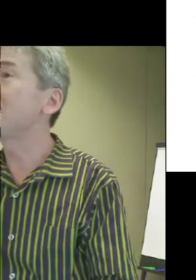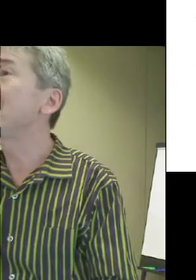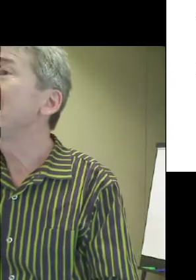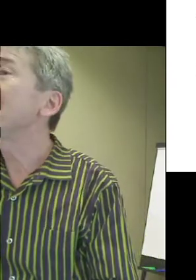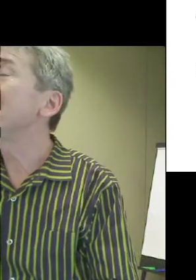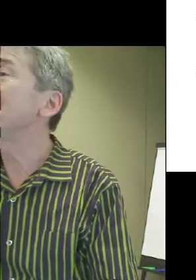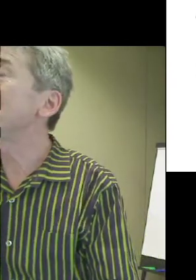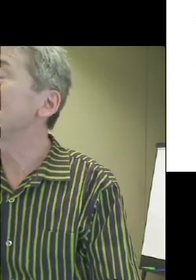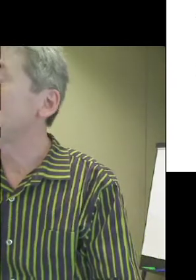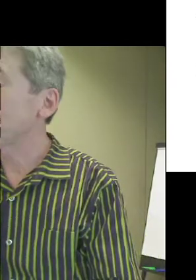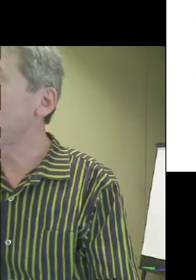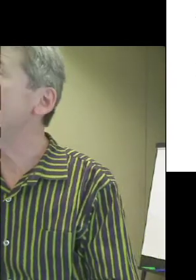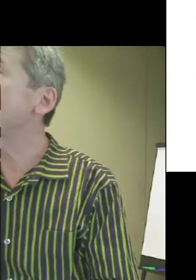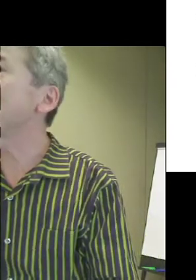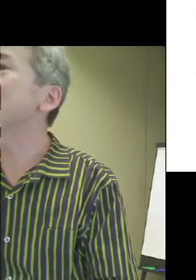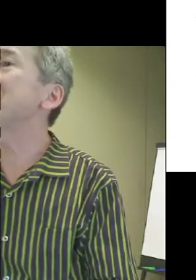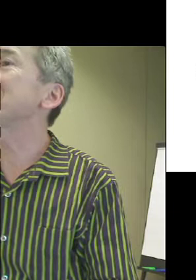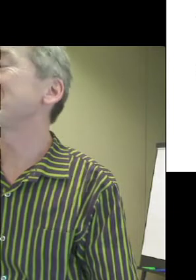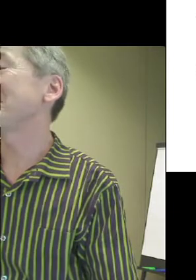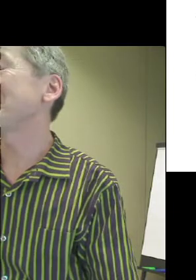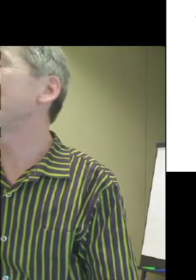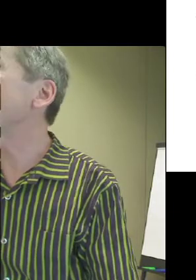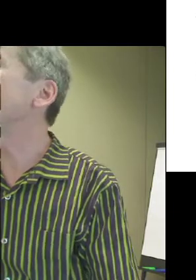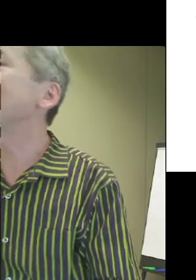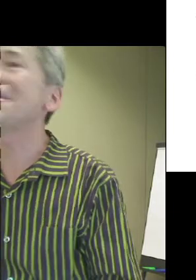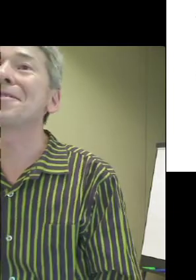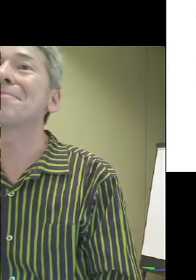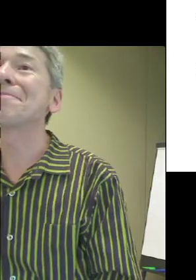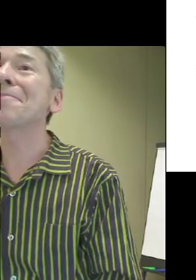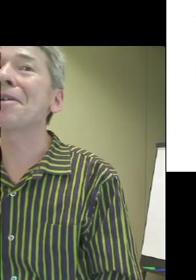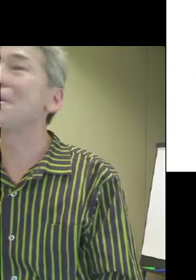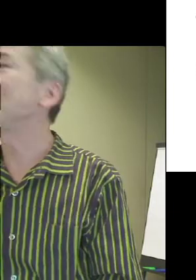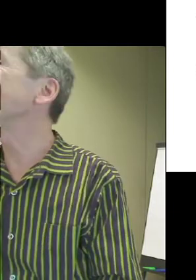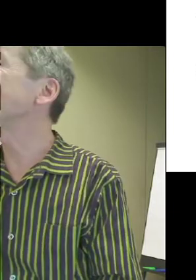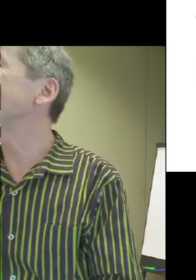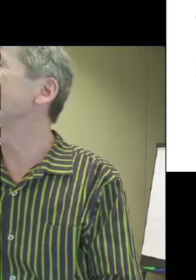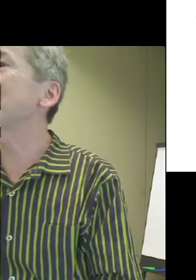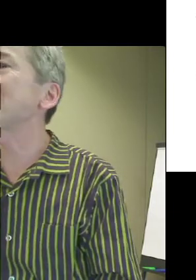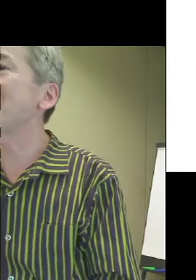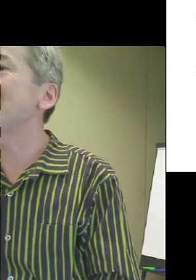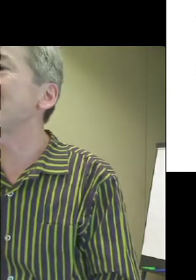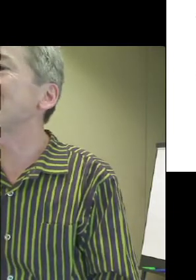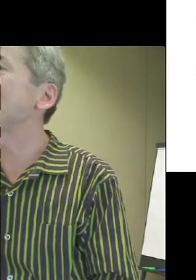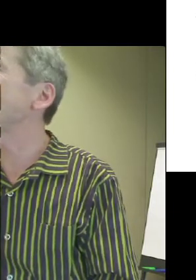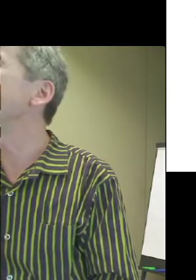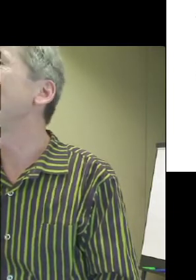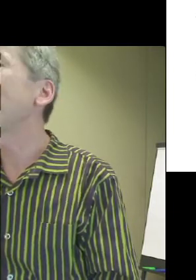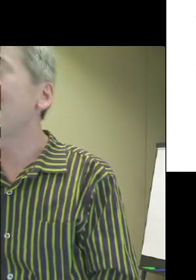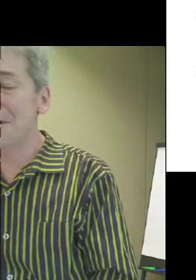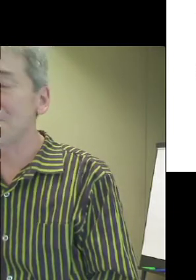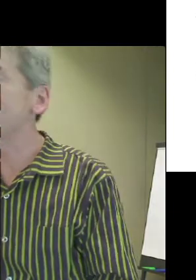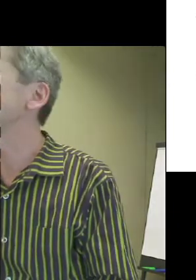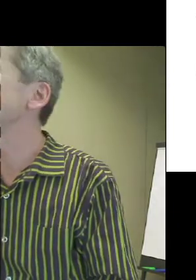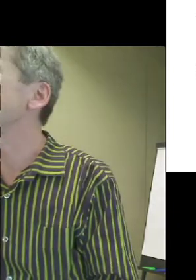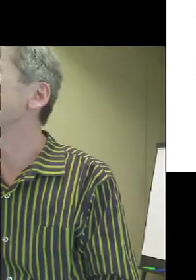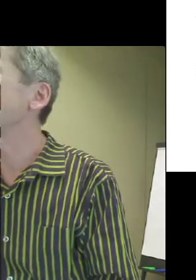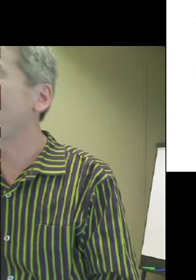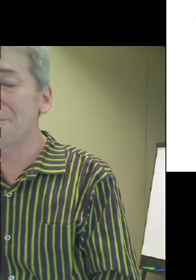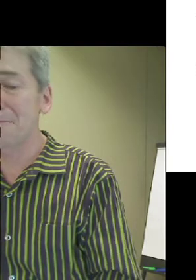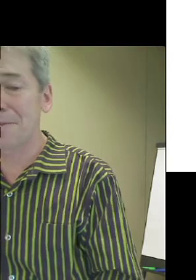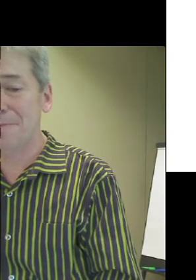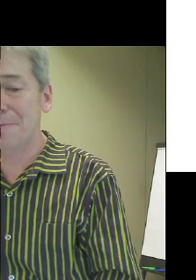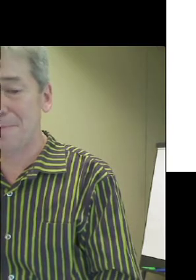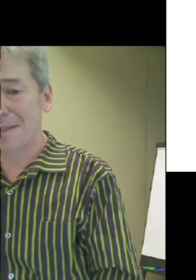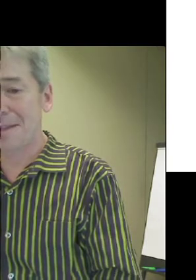So in the face of these realities, we want to up the game and show what our sector